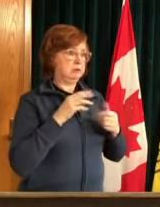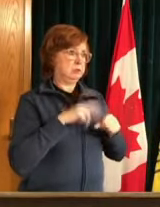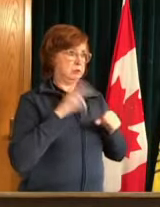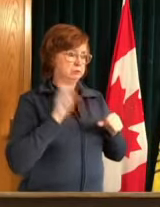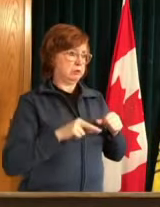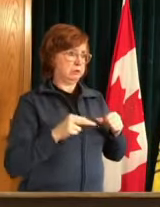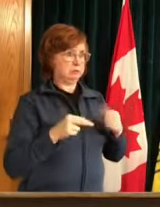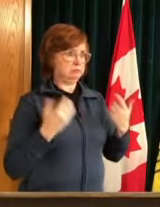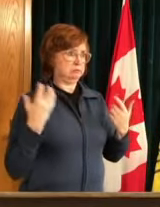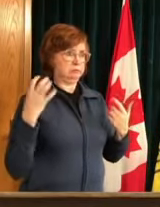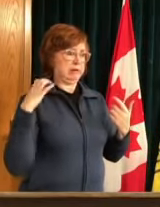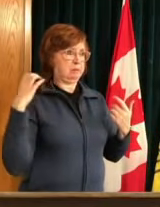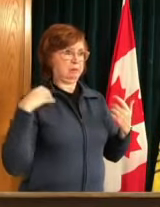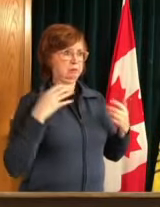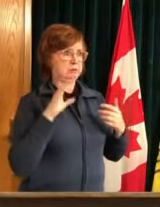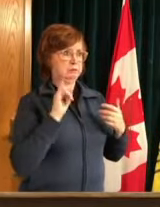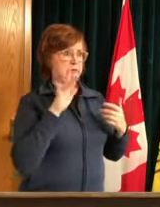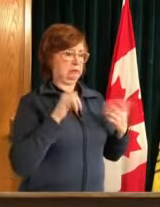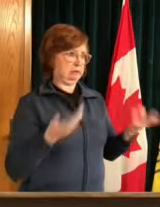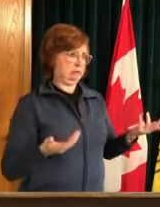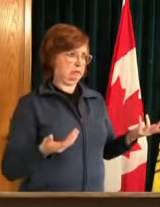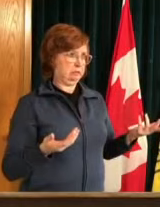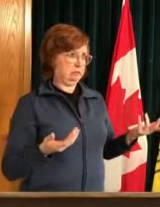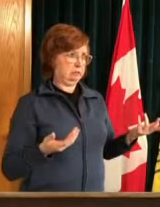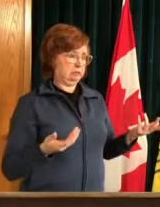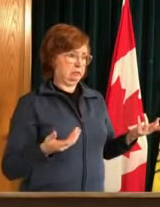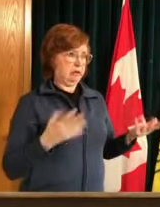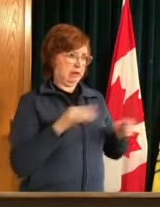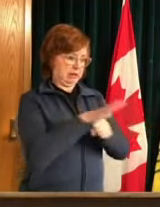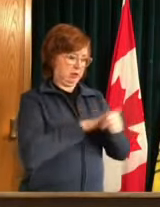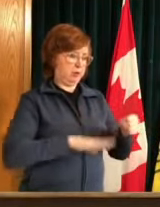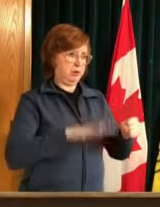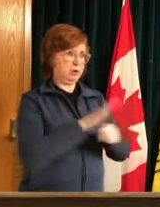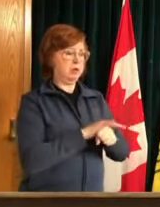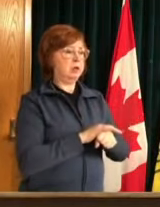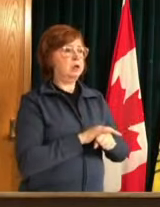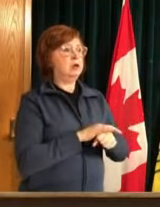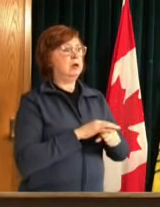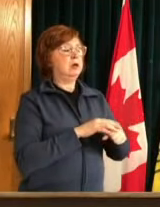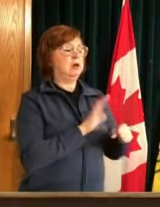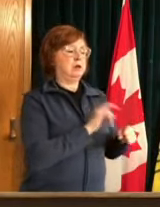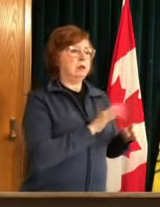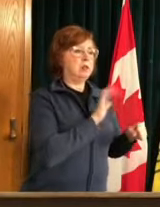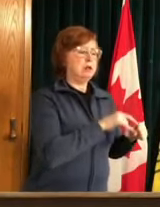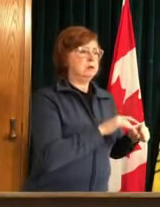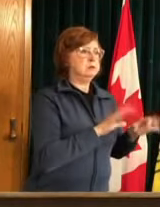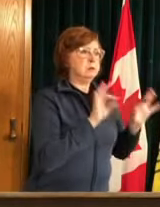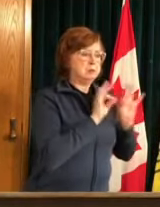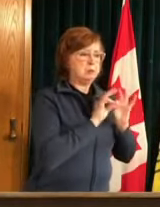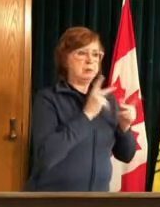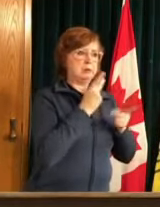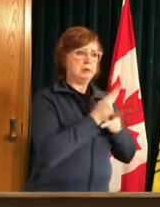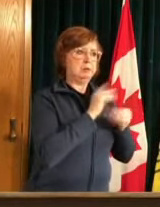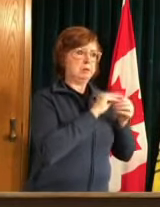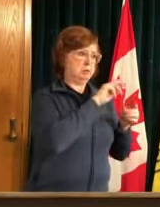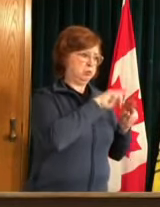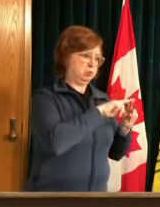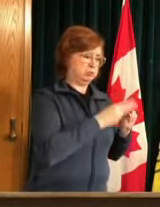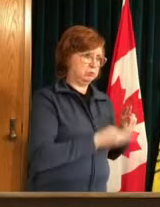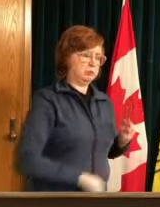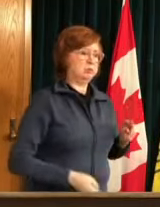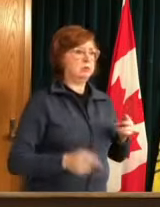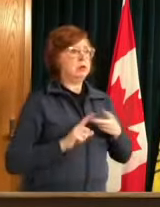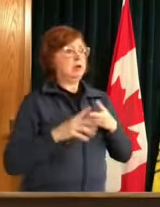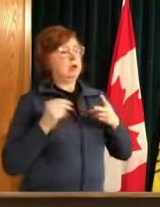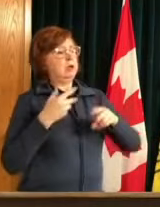all have to do is when it is your turn go out and receive the first vaccine that becomes available to you they're all effective they're all safe for your